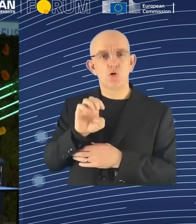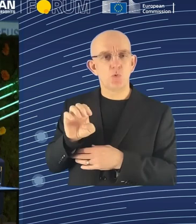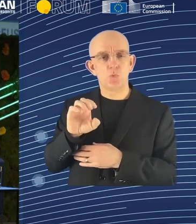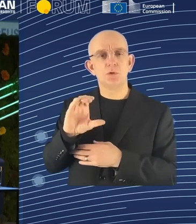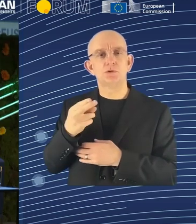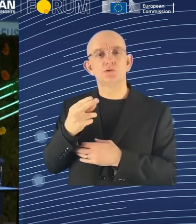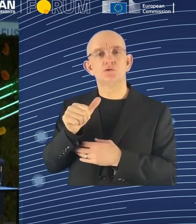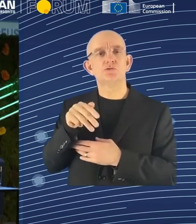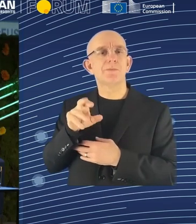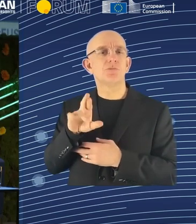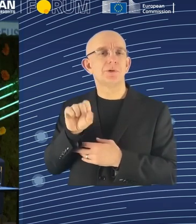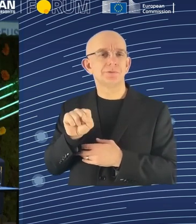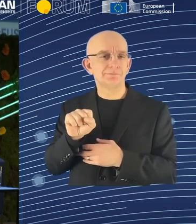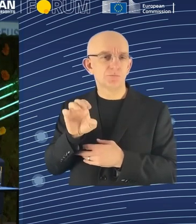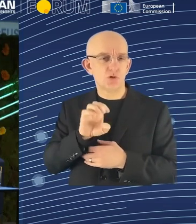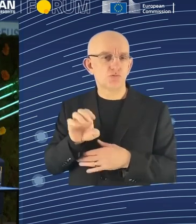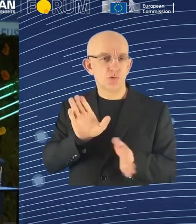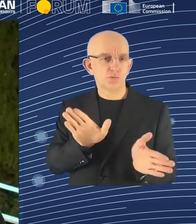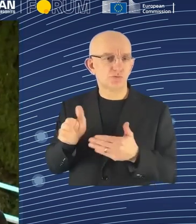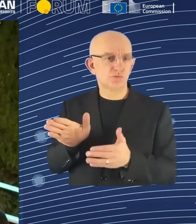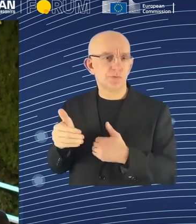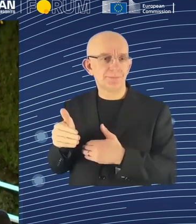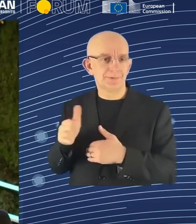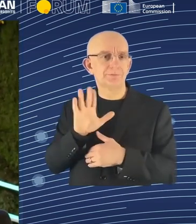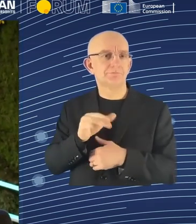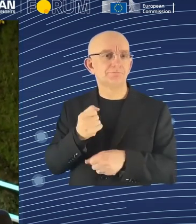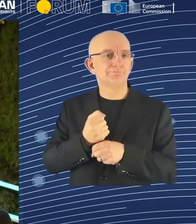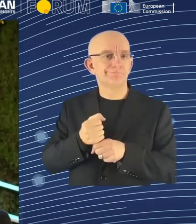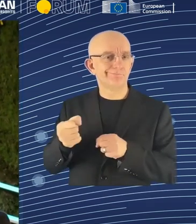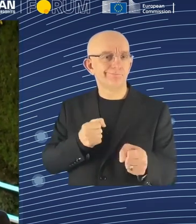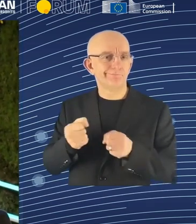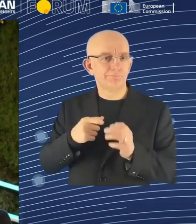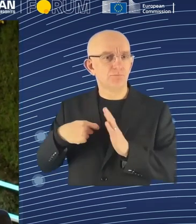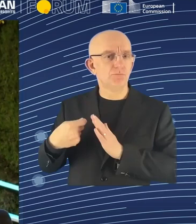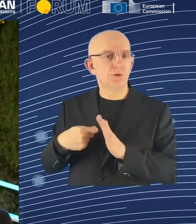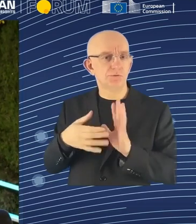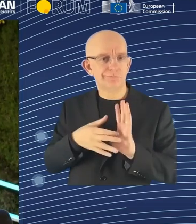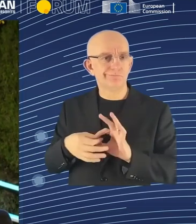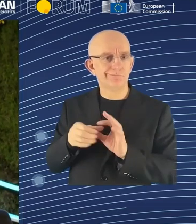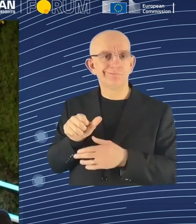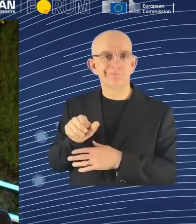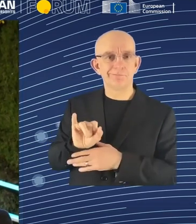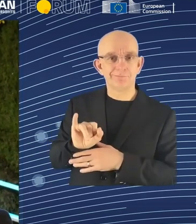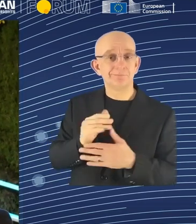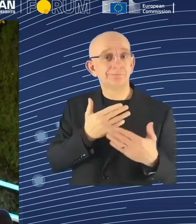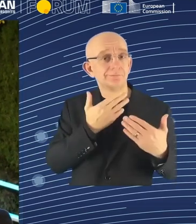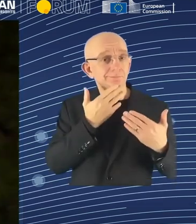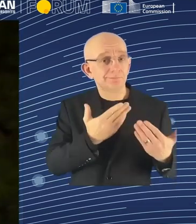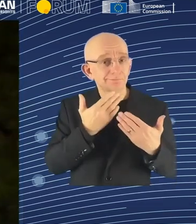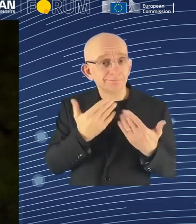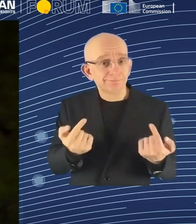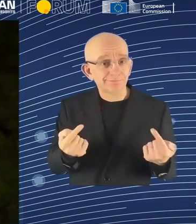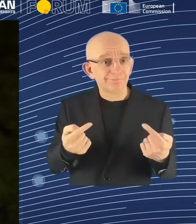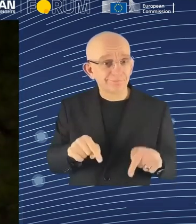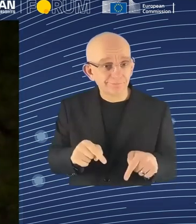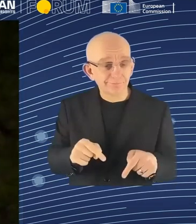here. Leticia, let's start with you, please. Considering your experience, how do you think AI industry will impact the labor market? Thank you